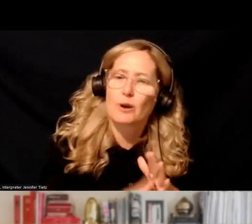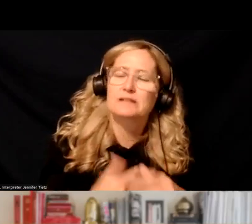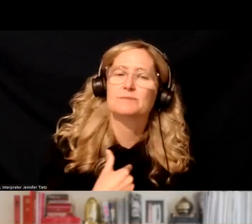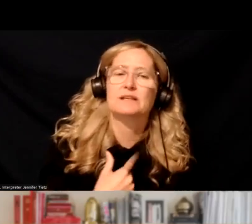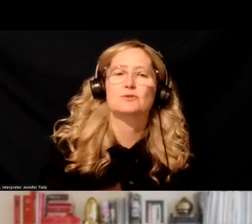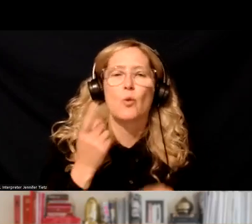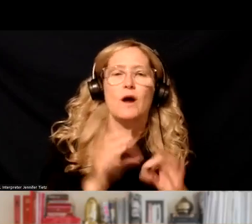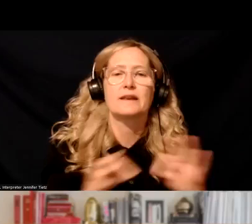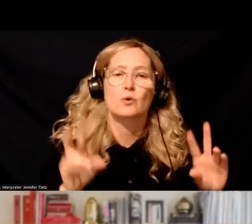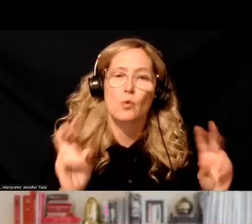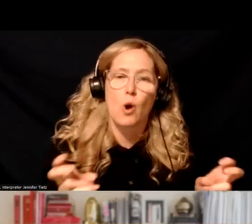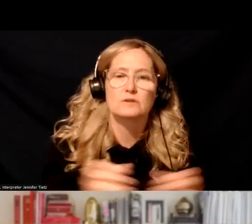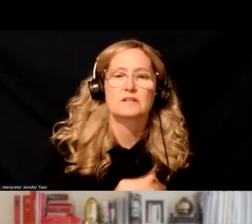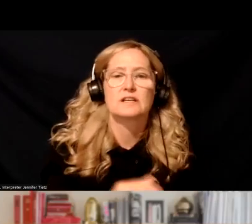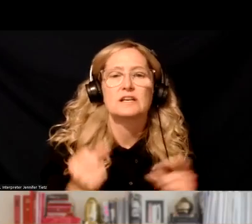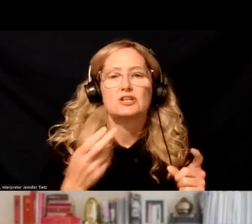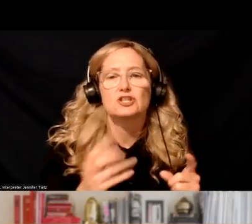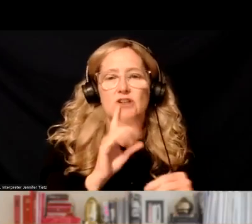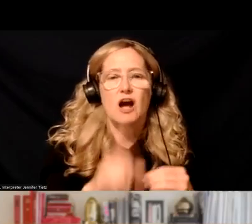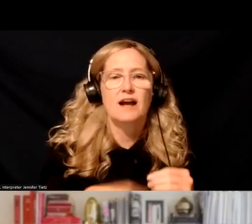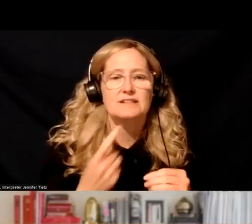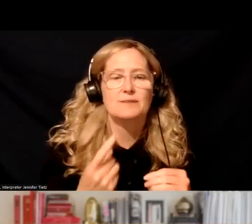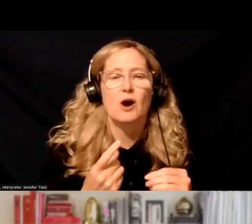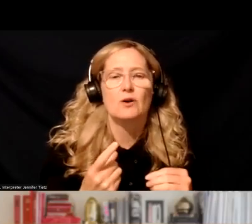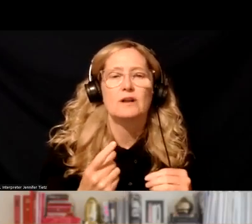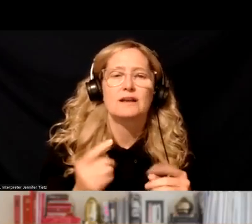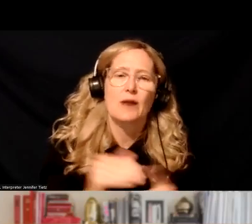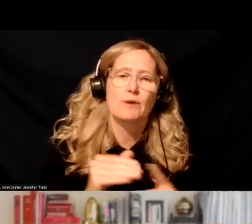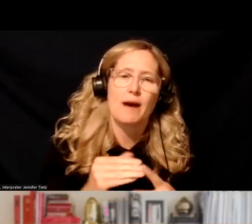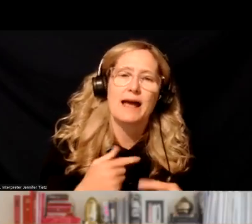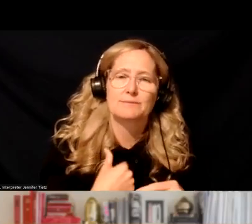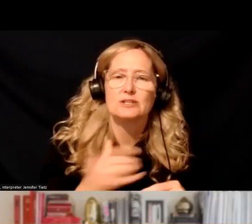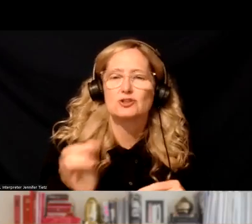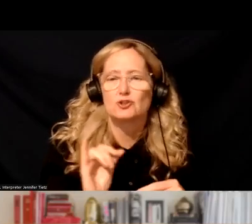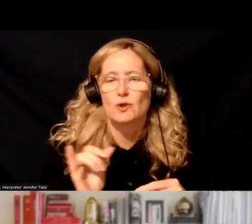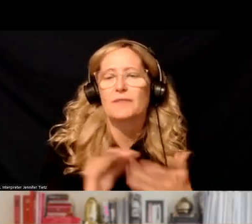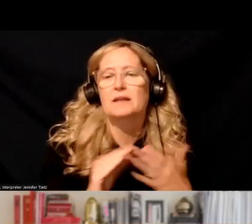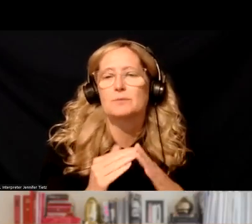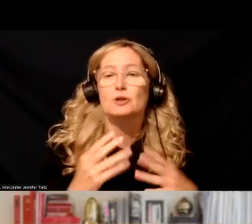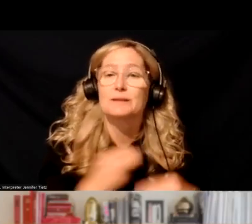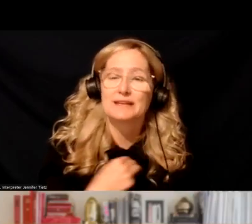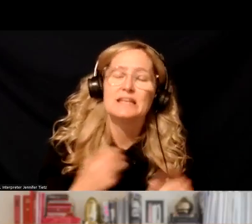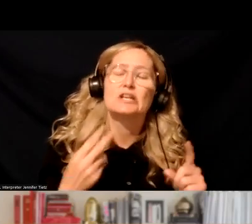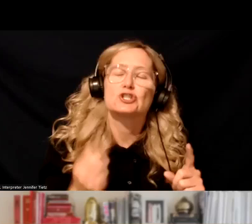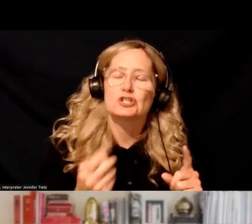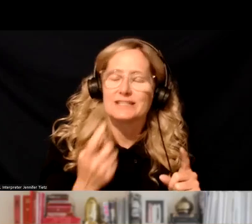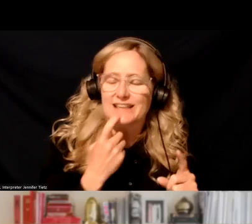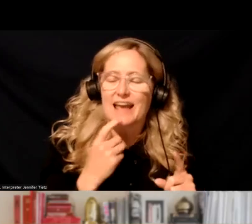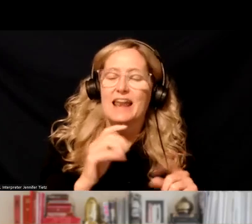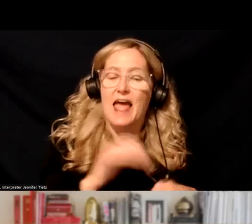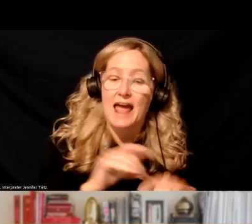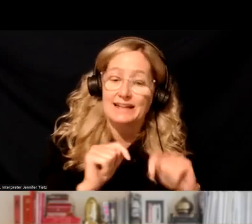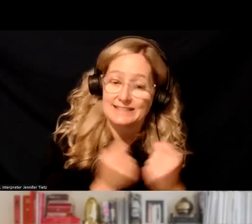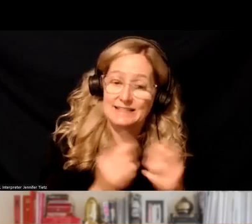quotes. Um, and was talking about, and that kind of reminds me of what you were talking about at the community meeting, but she said that at a team meeting,